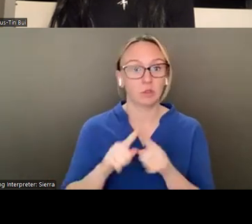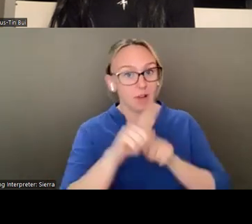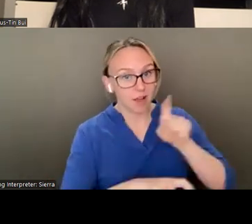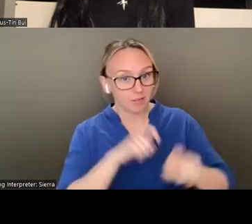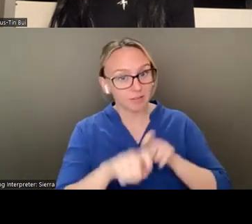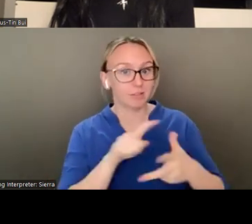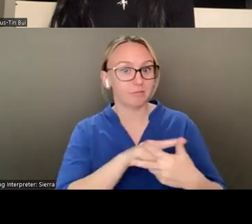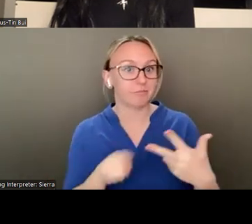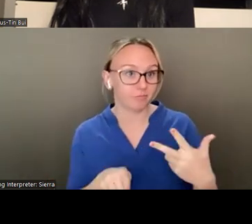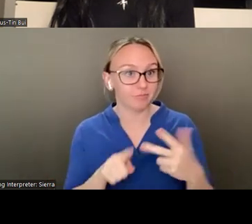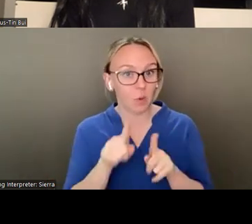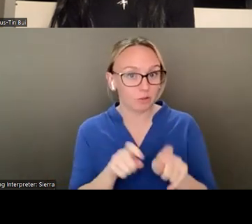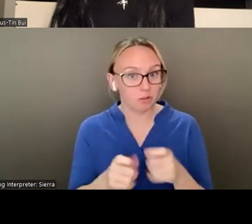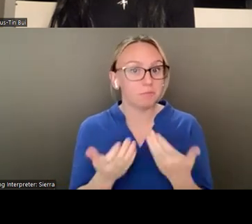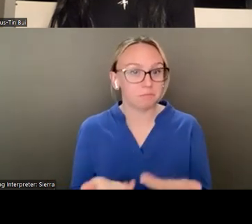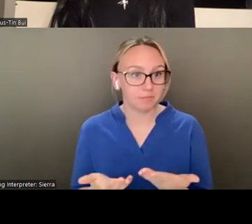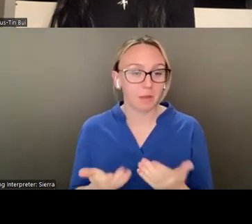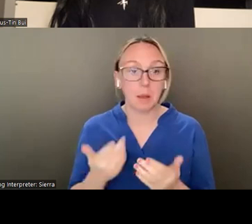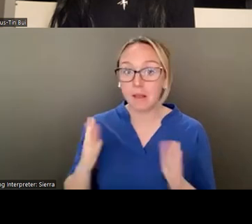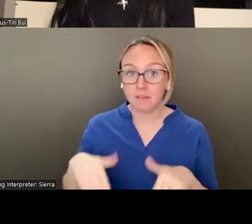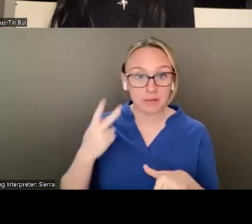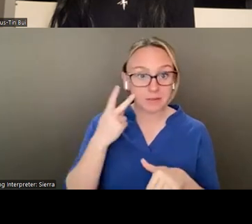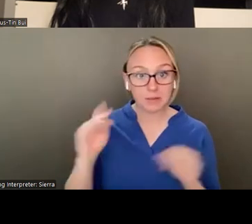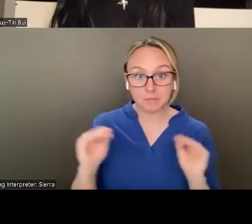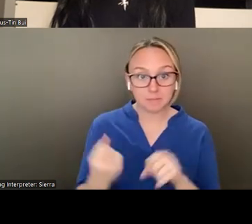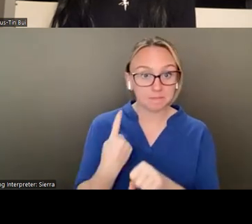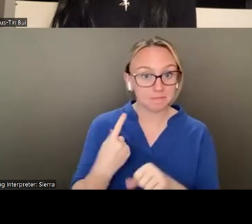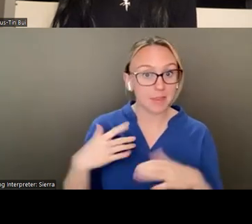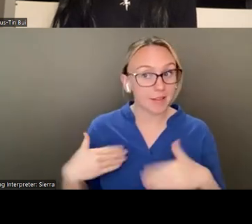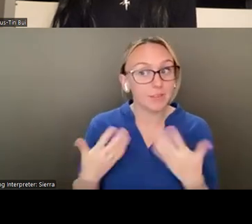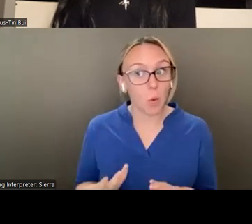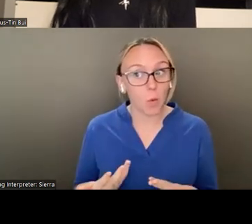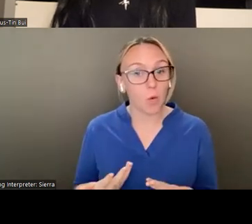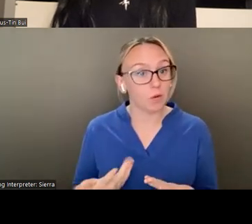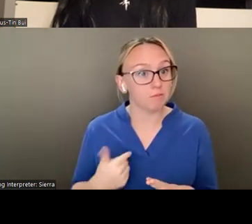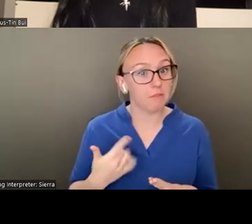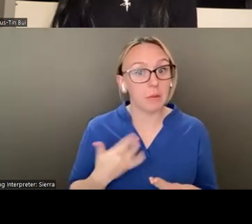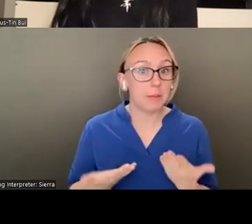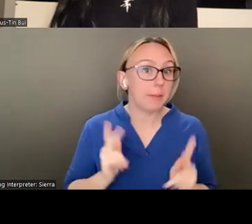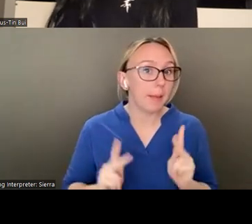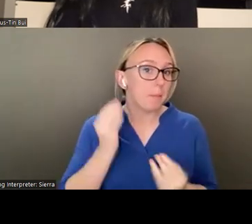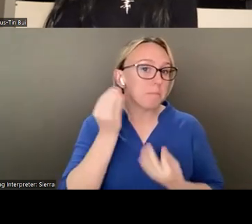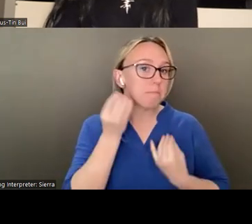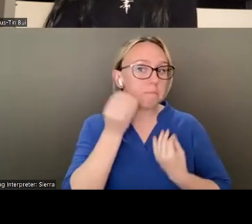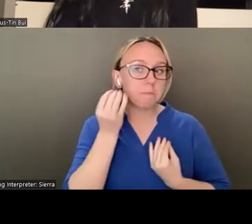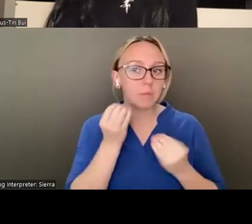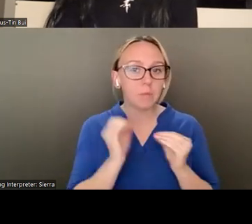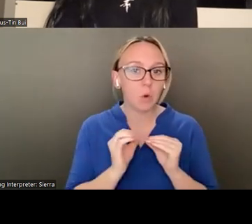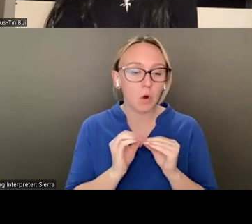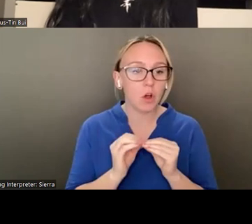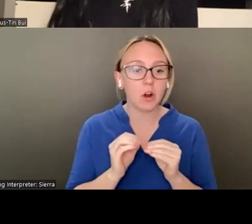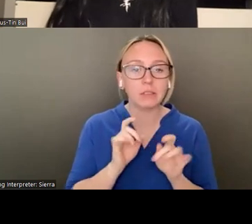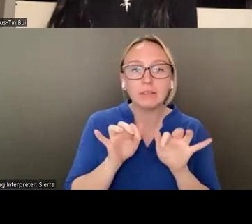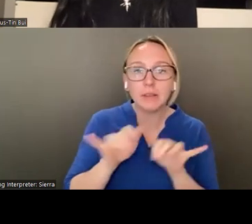Emily, and Matt questions. I haven't seen any come in yet. I haven't people might be percolating a little bit, typing out their